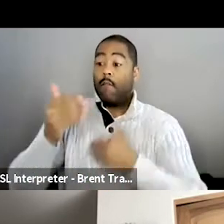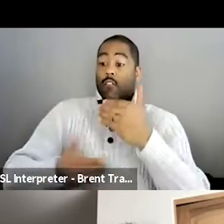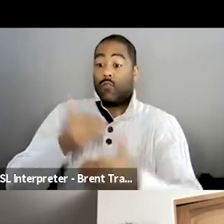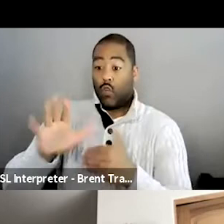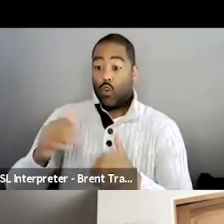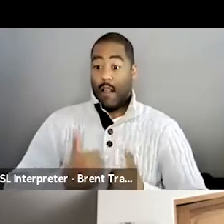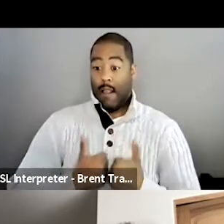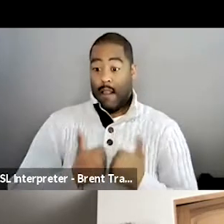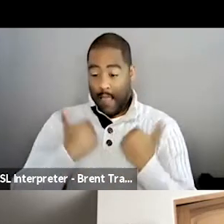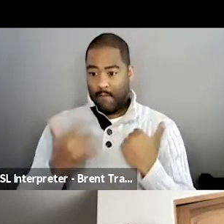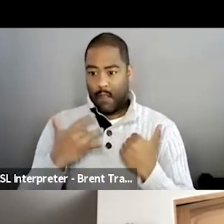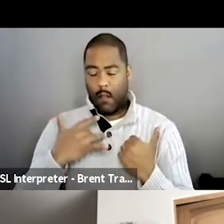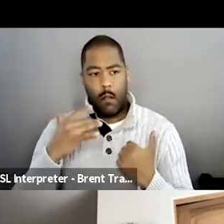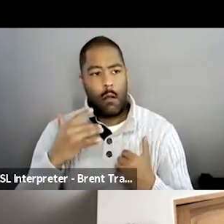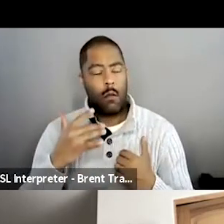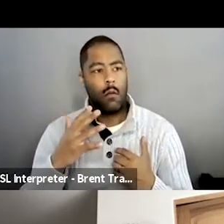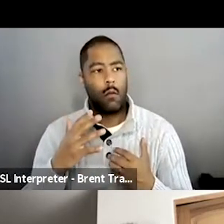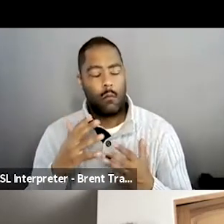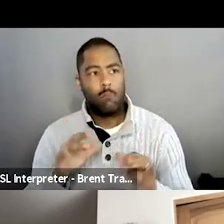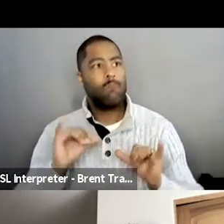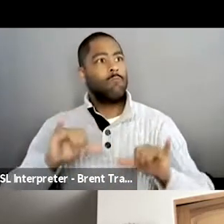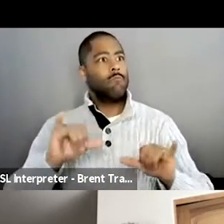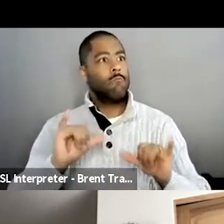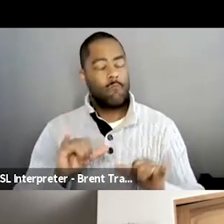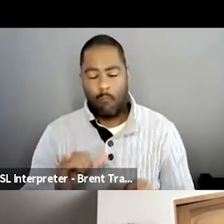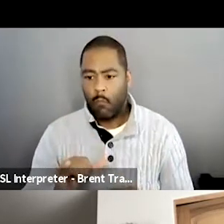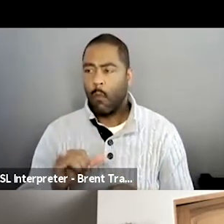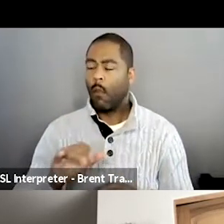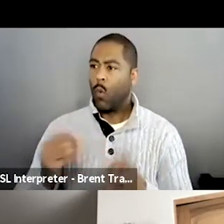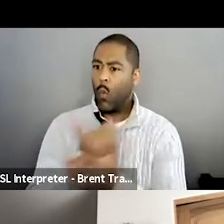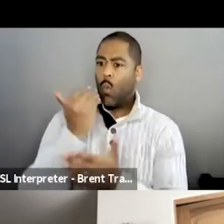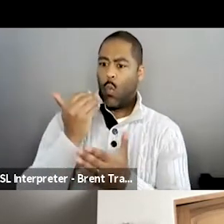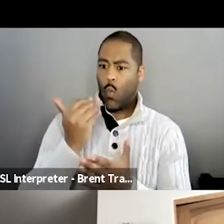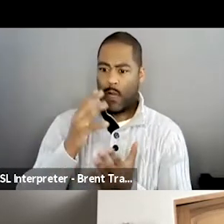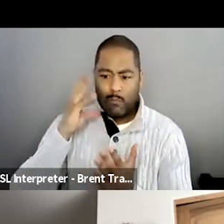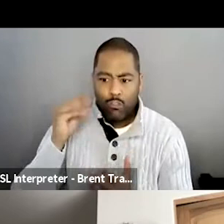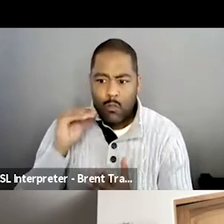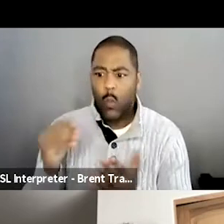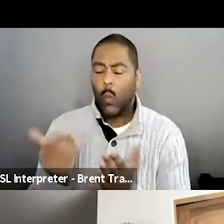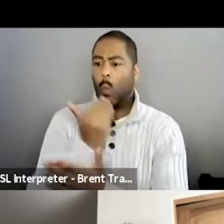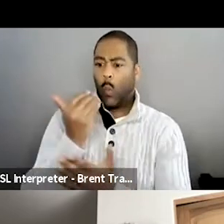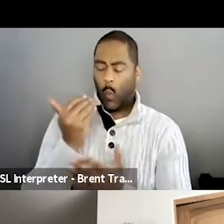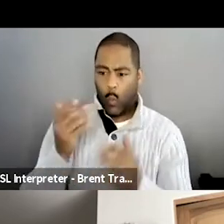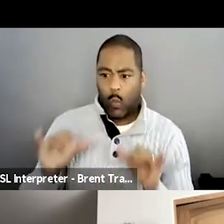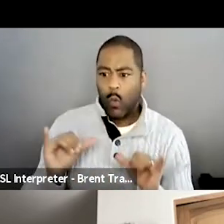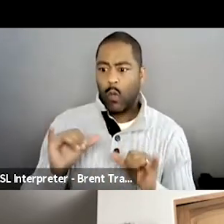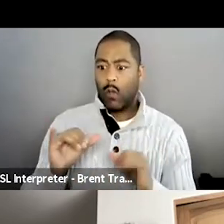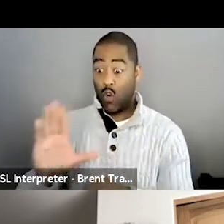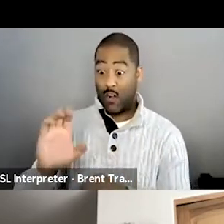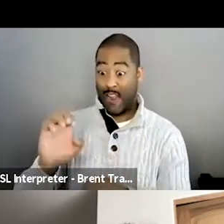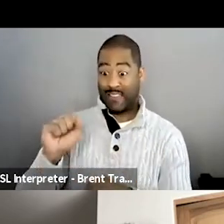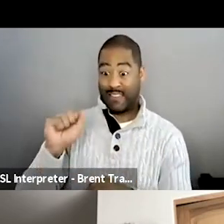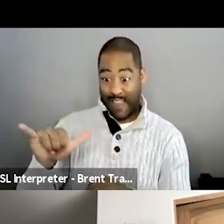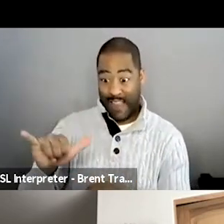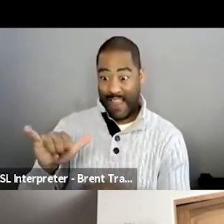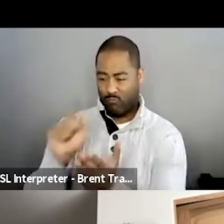we can use that to finish out the film. And by the time we did finish out the film, the way she wrote her essay and motivated herself to get into